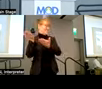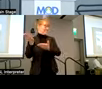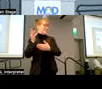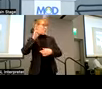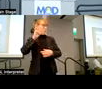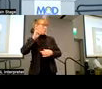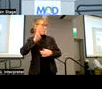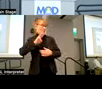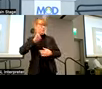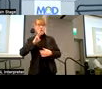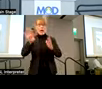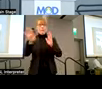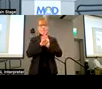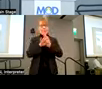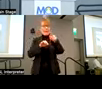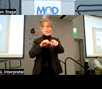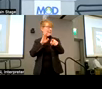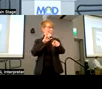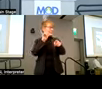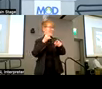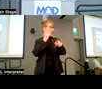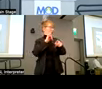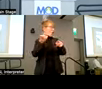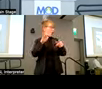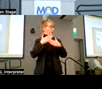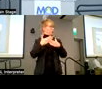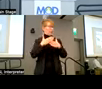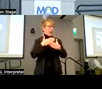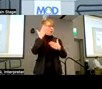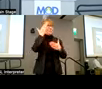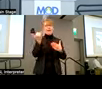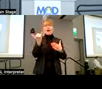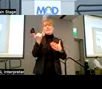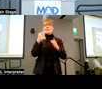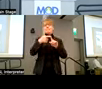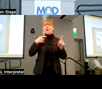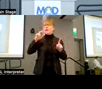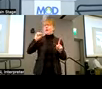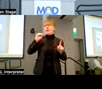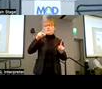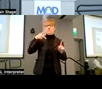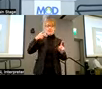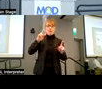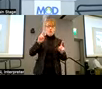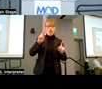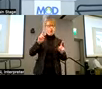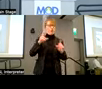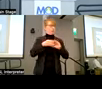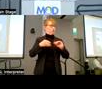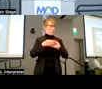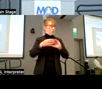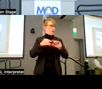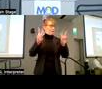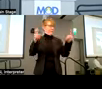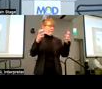chose this picture of Worcester City Hall to share that with you, which came from an NPR story with this headline. Forget